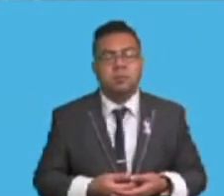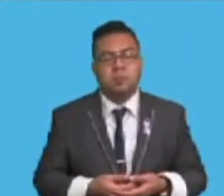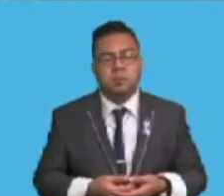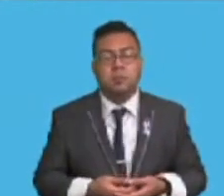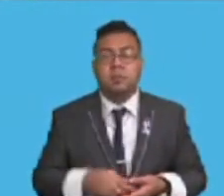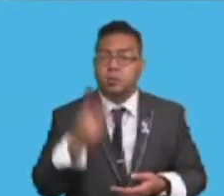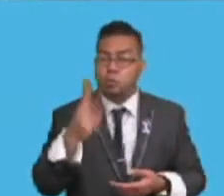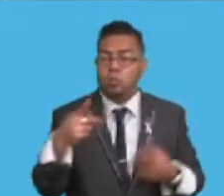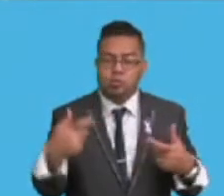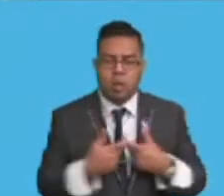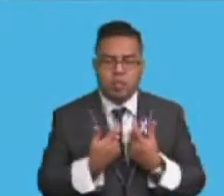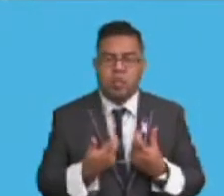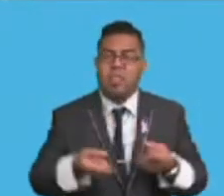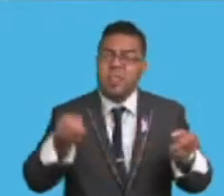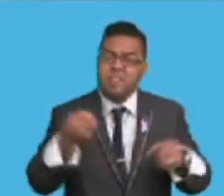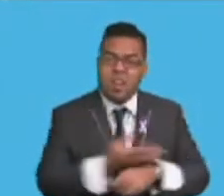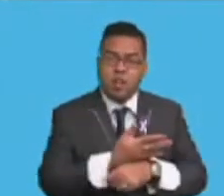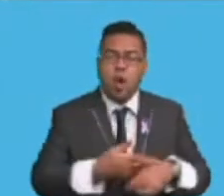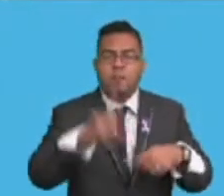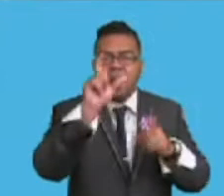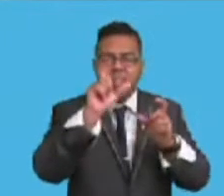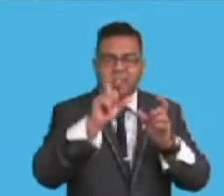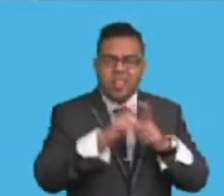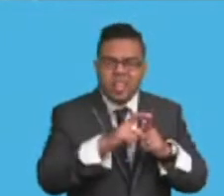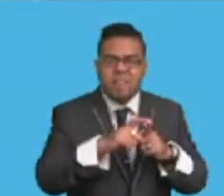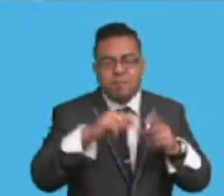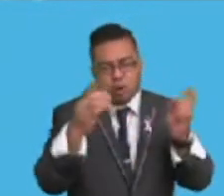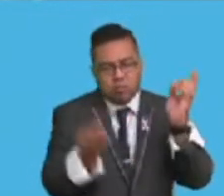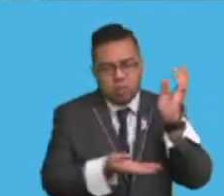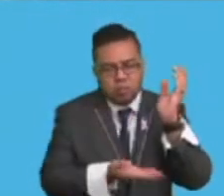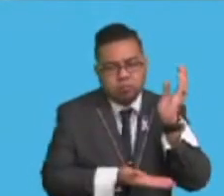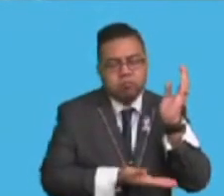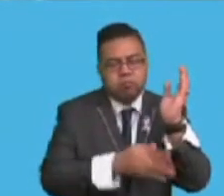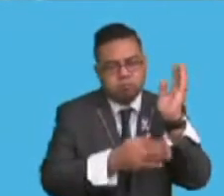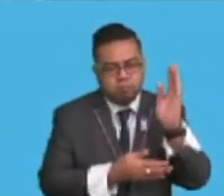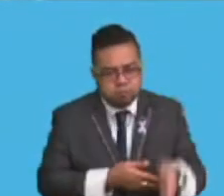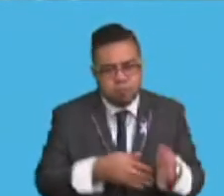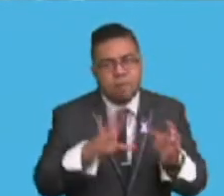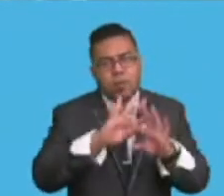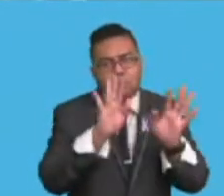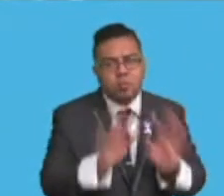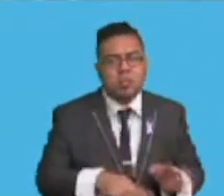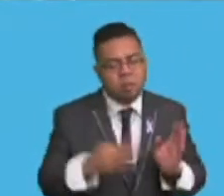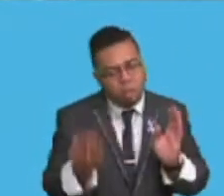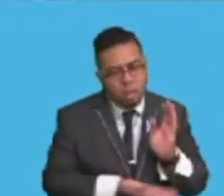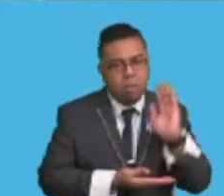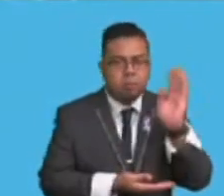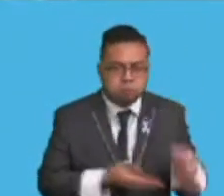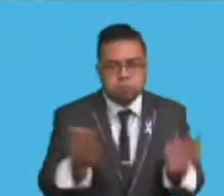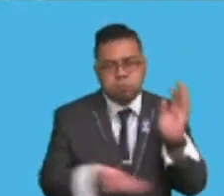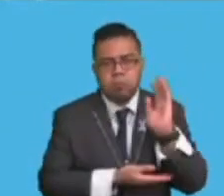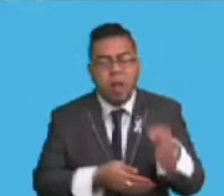of deforestation on watershed, which is the collection point of water. And the second is conversion of